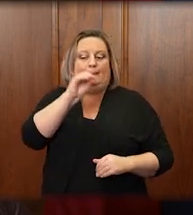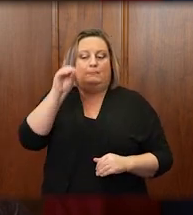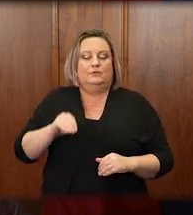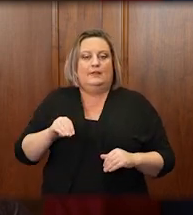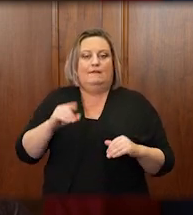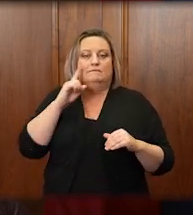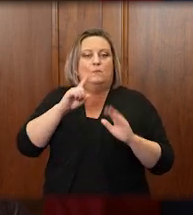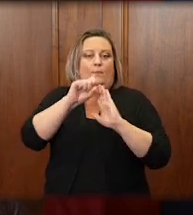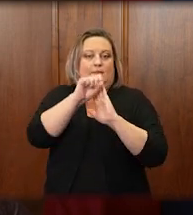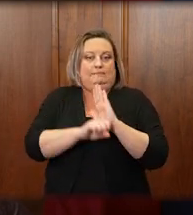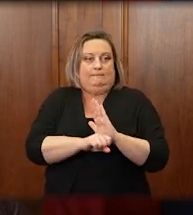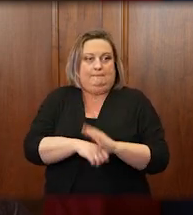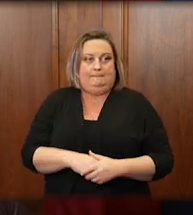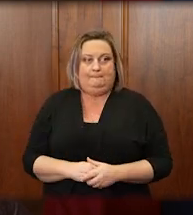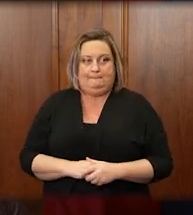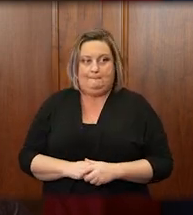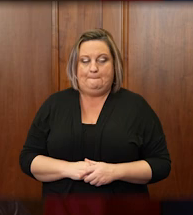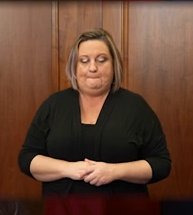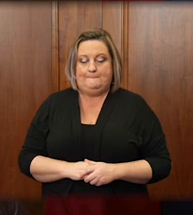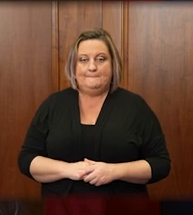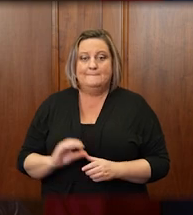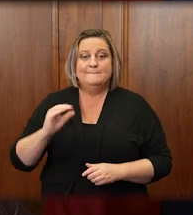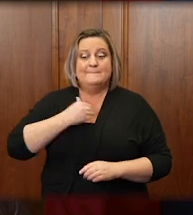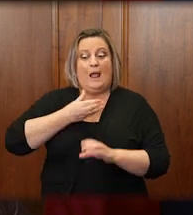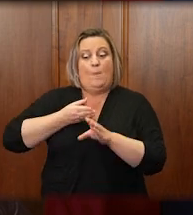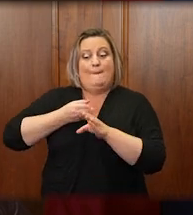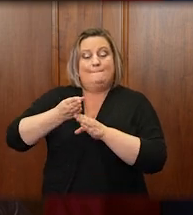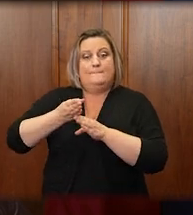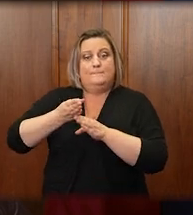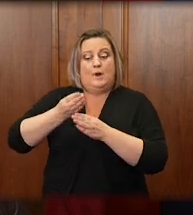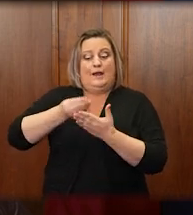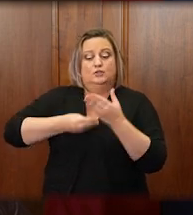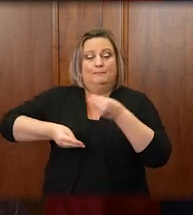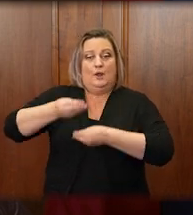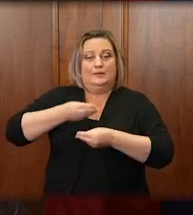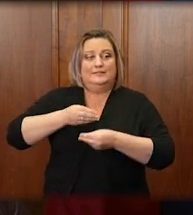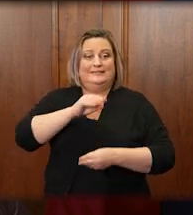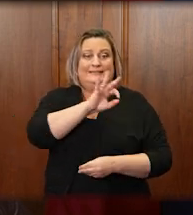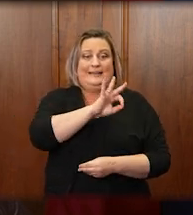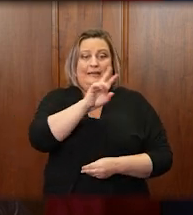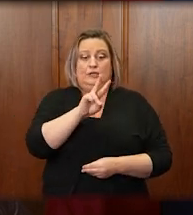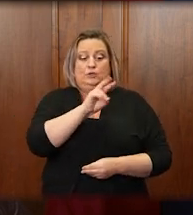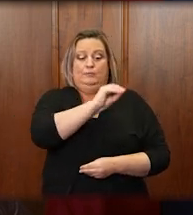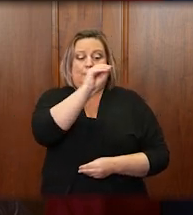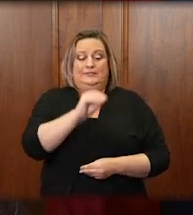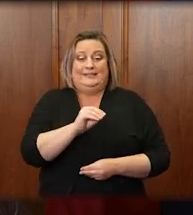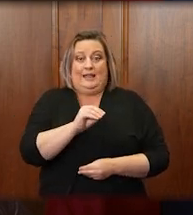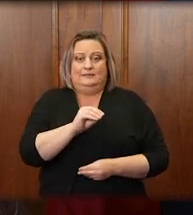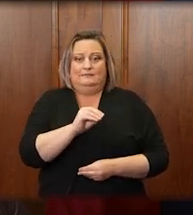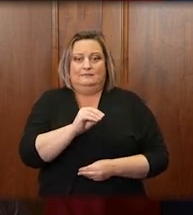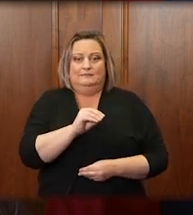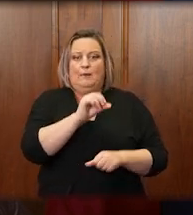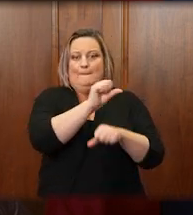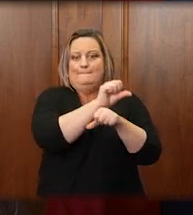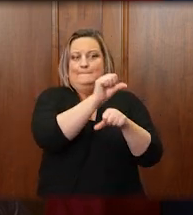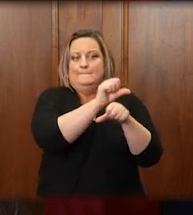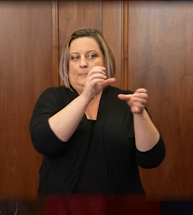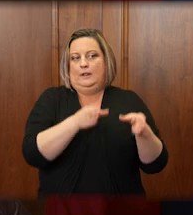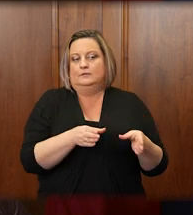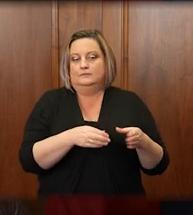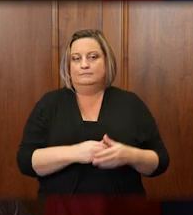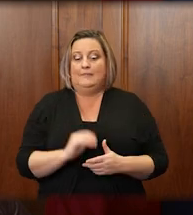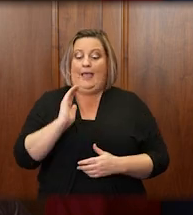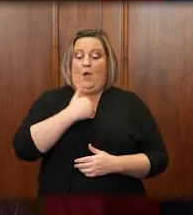budget. Our branch budget is composed 92 percent of personnel costs. Our employees